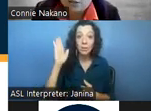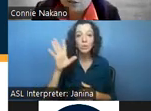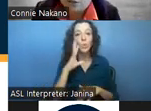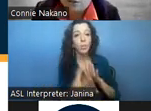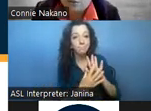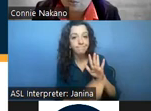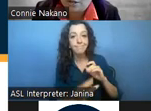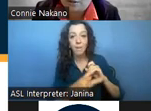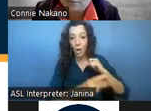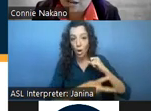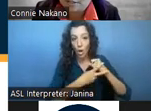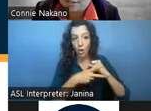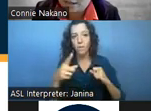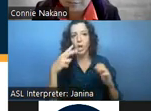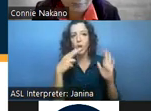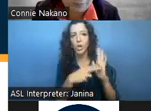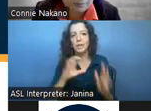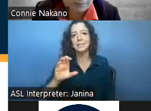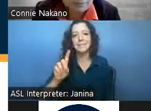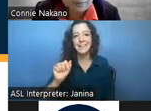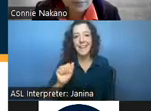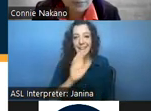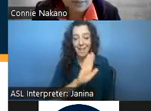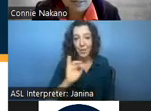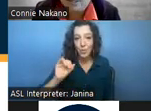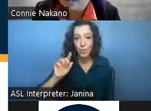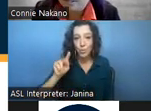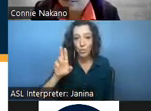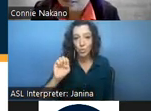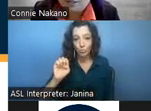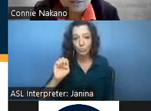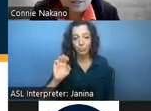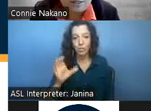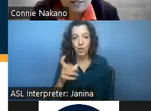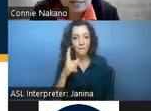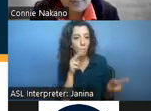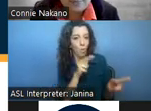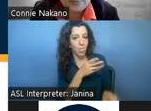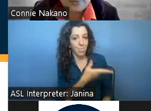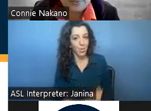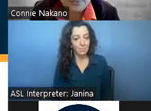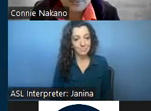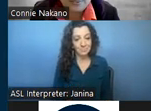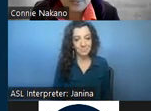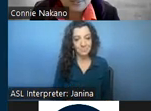cda's youtube channel to access that next slide